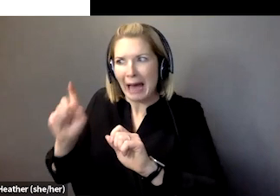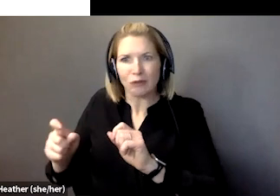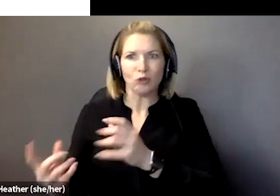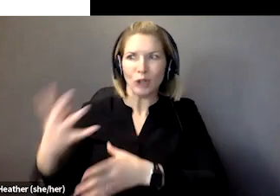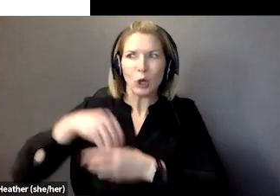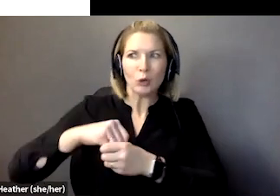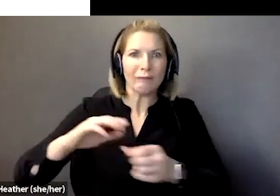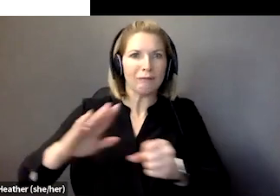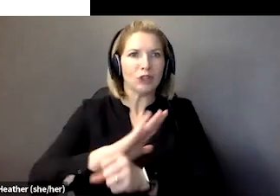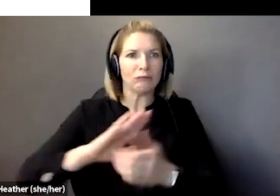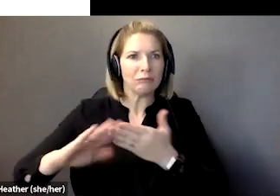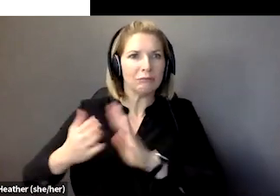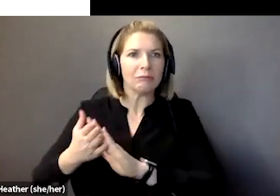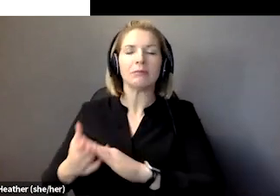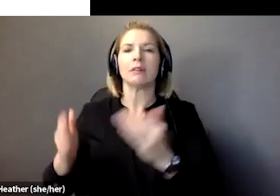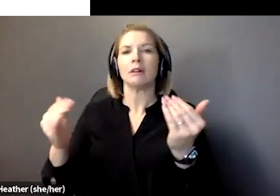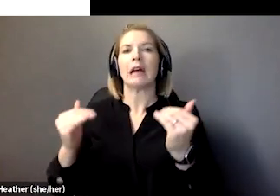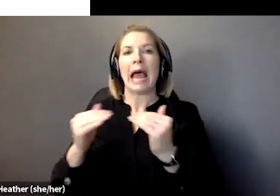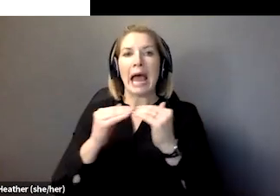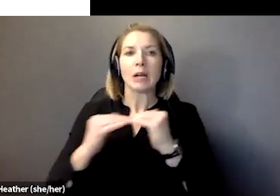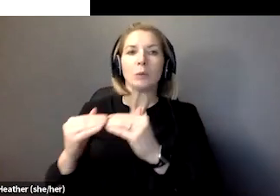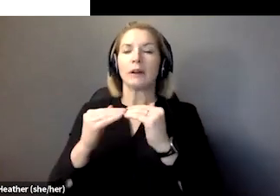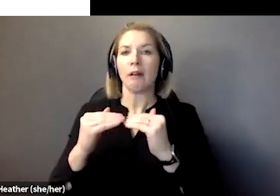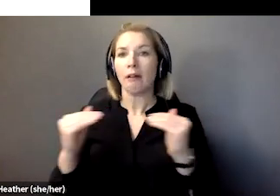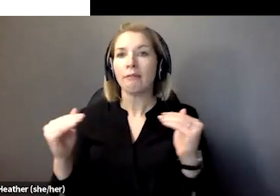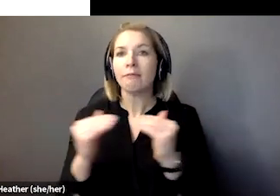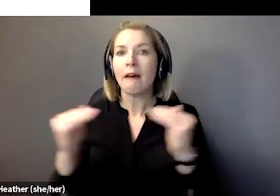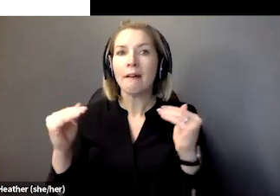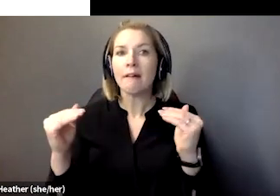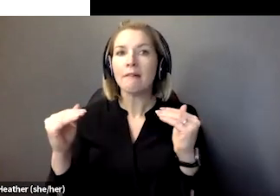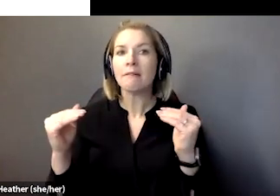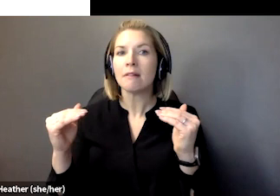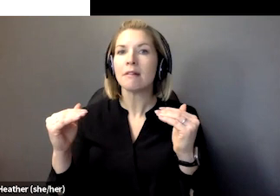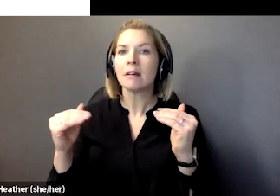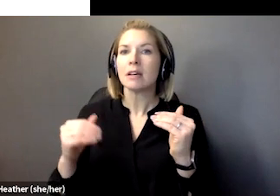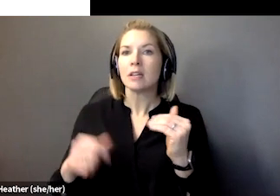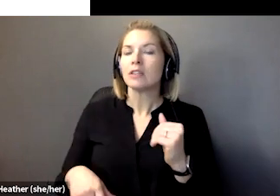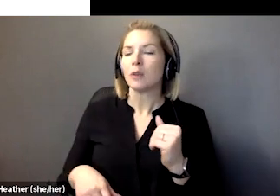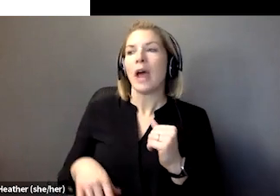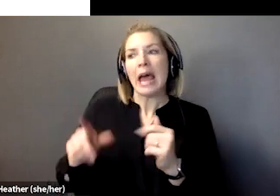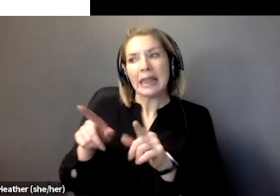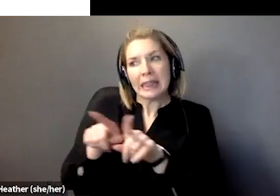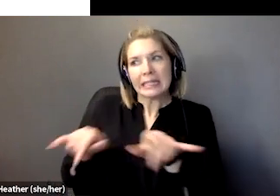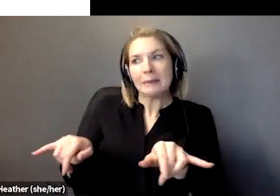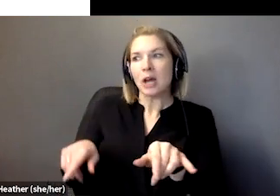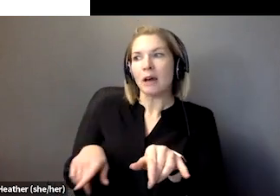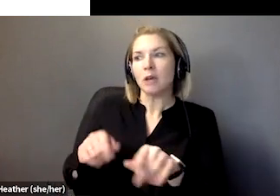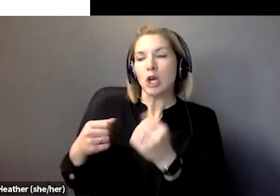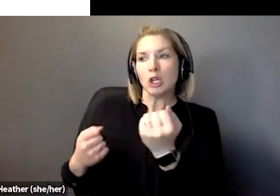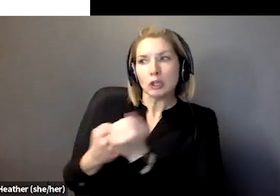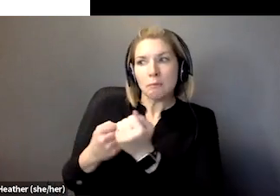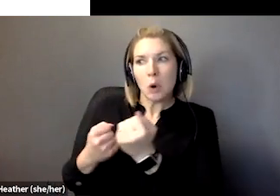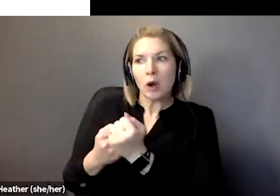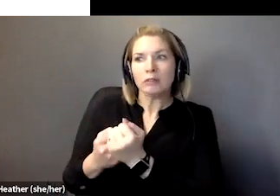designed to be equitable and fair. So supports are based on needs. So someone like Jonathan, who's got high